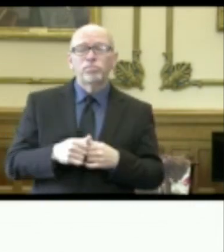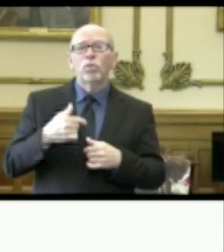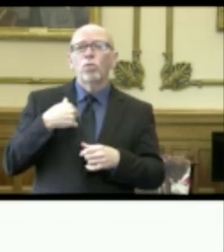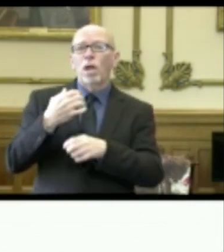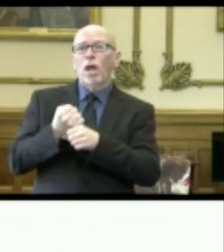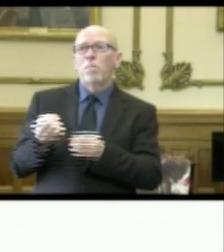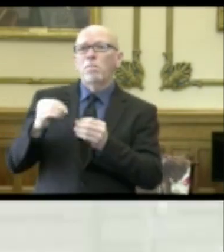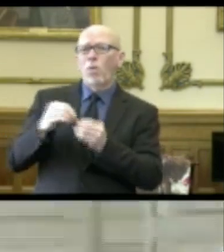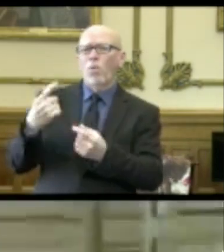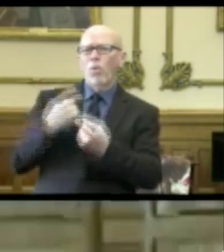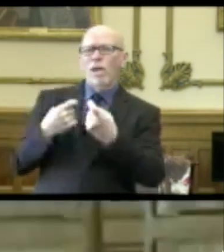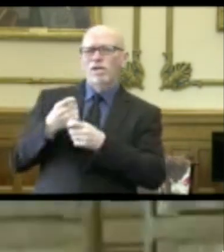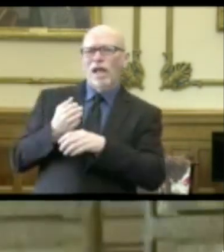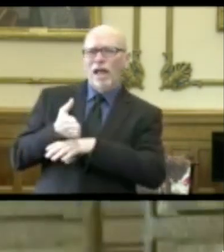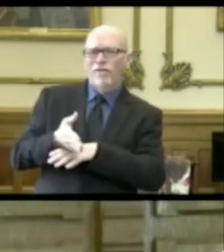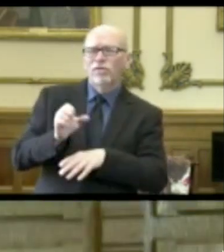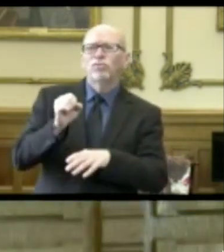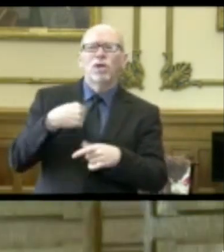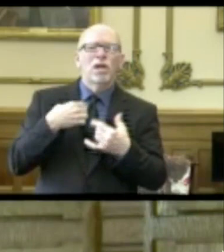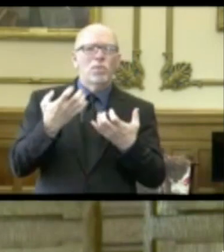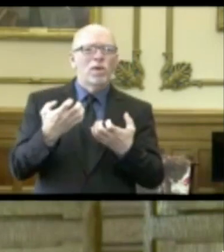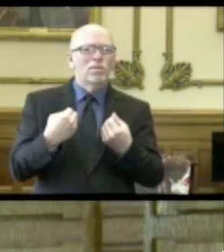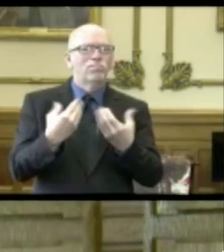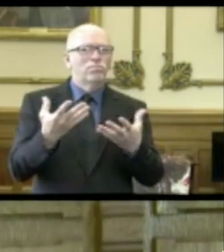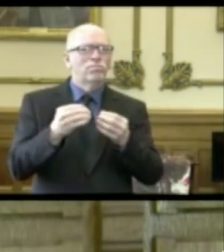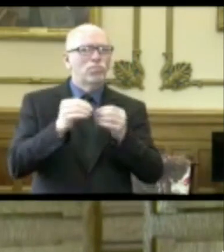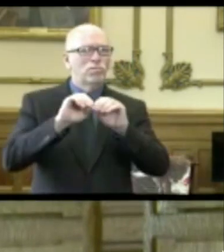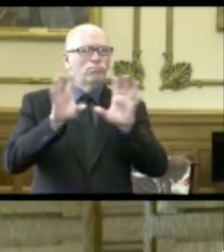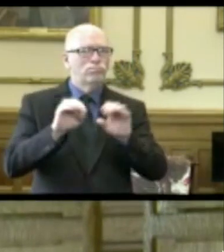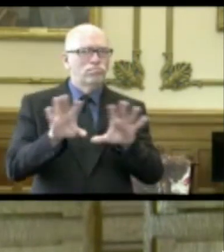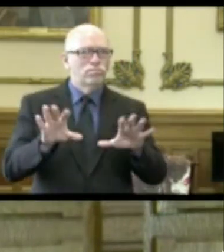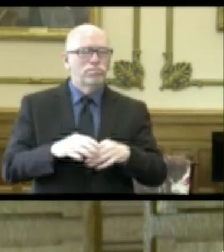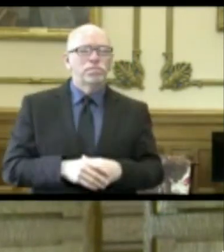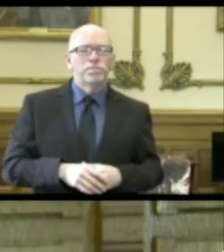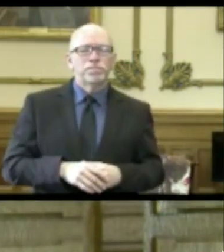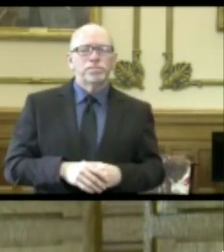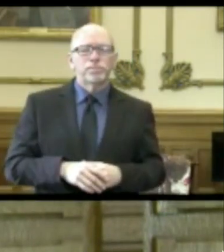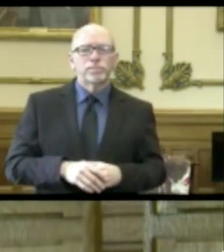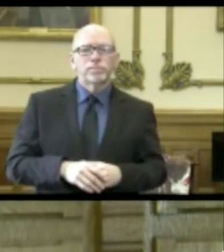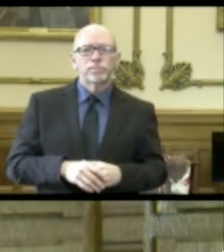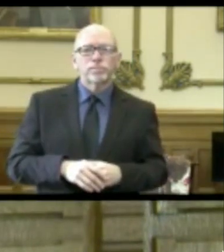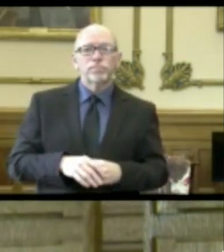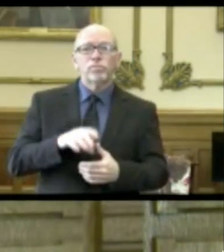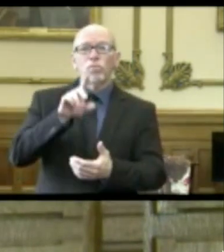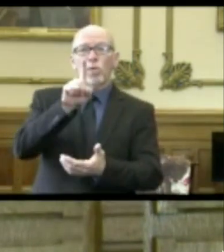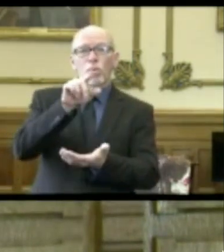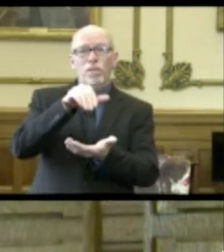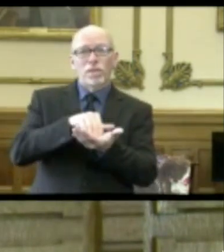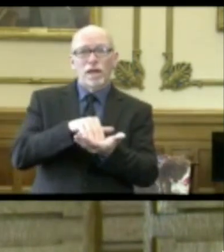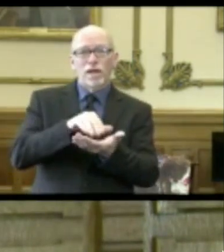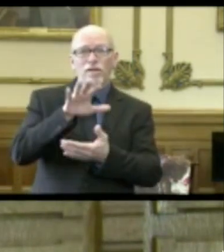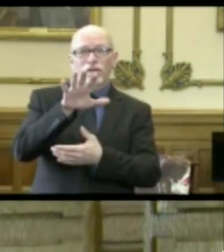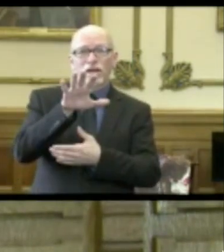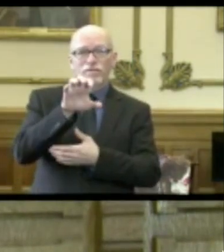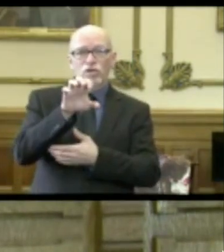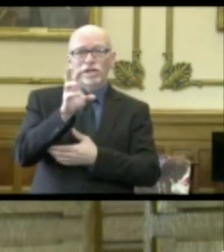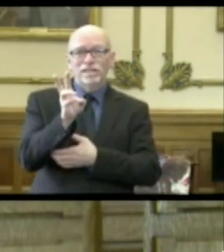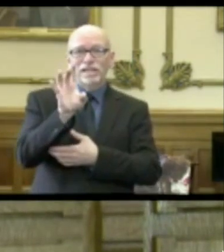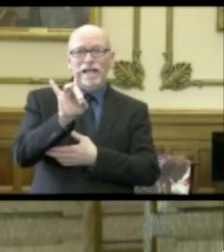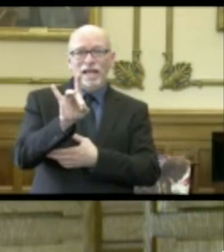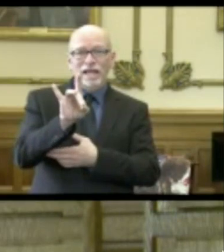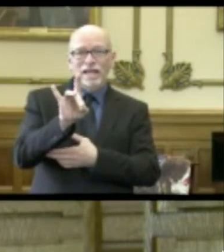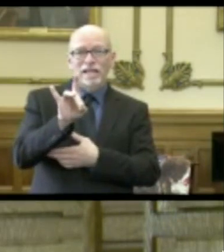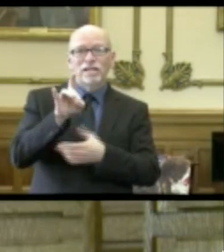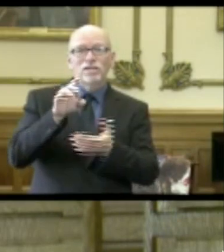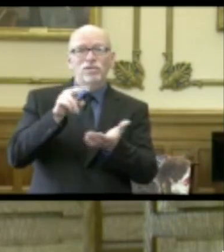additional questions afterwards, so I wanted to provide additional clarification. Of the 1,568 long